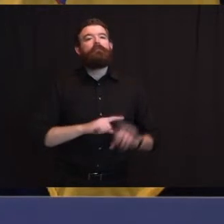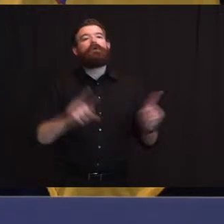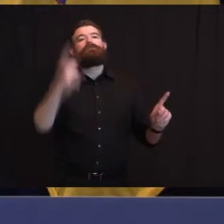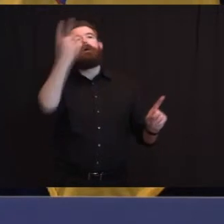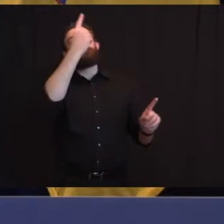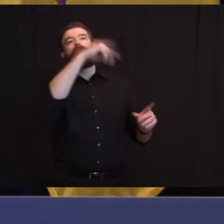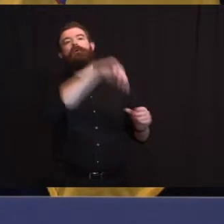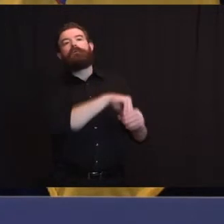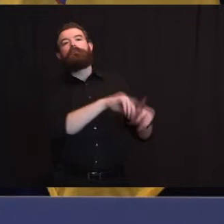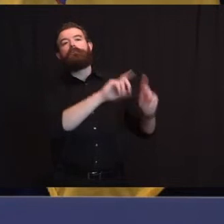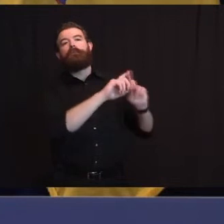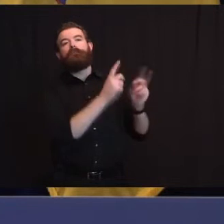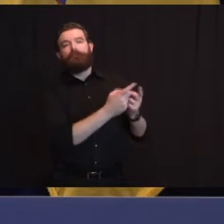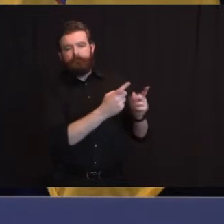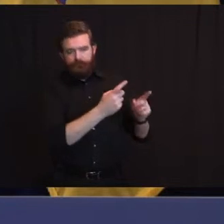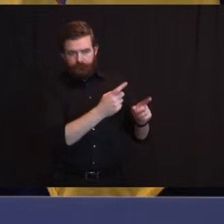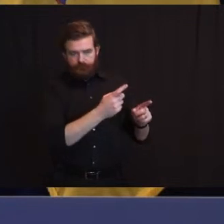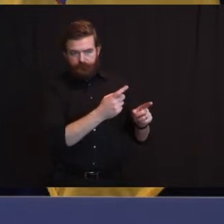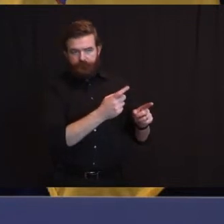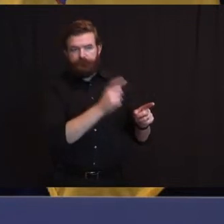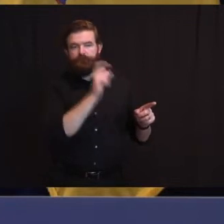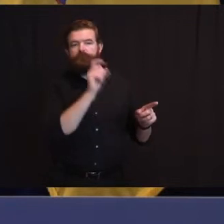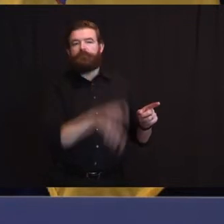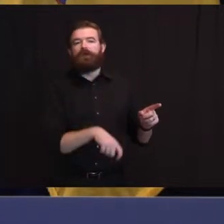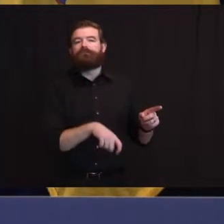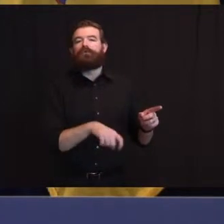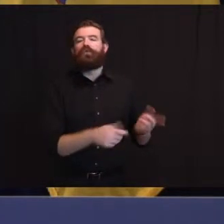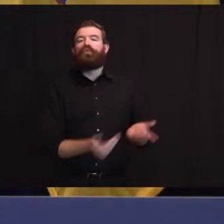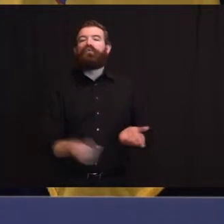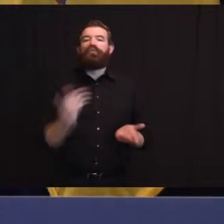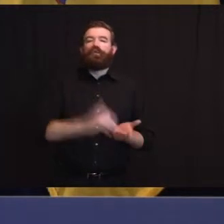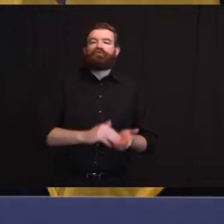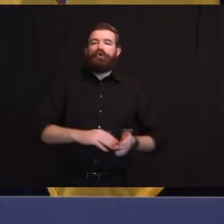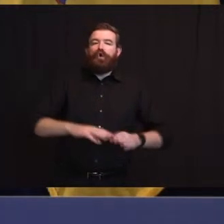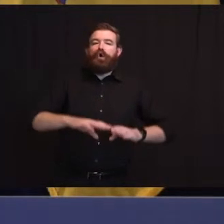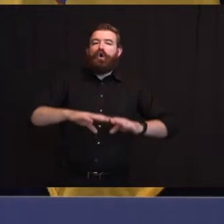was filed. I don't know what that means technically, but we'll get back to you with that.